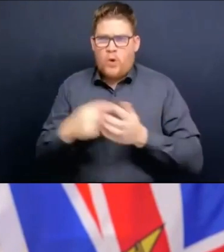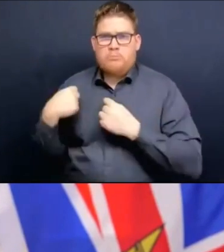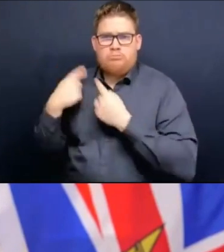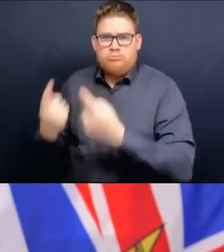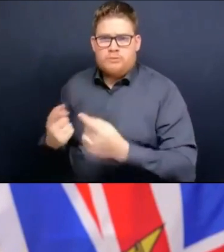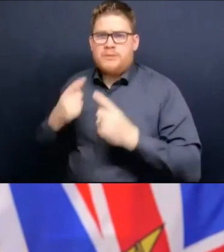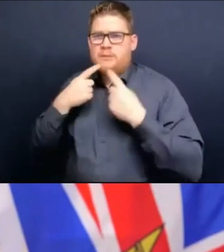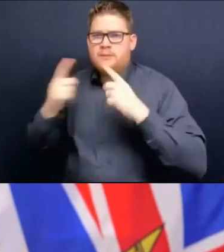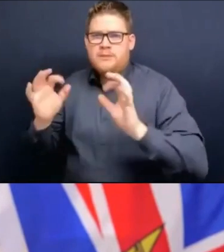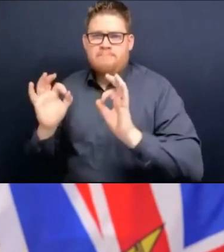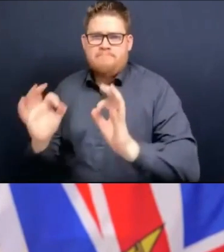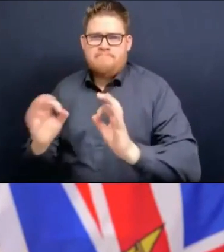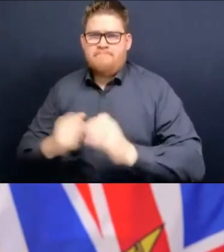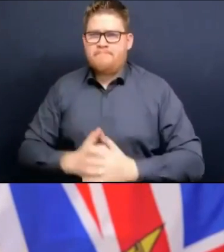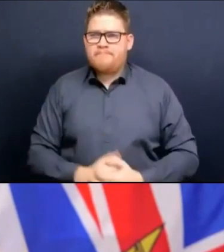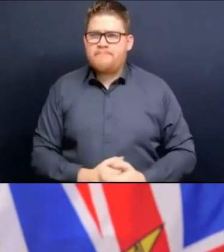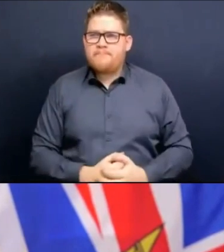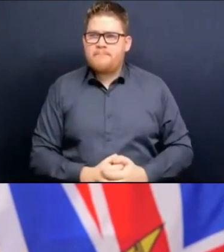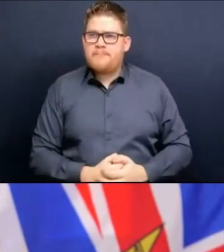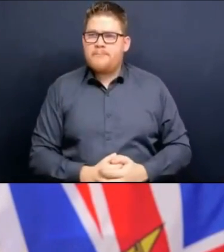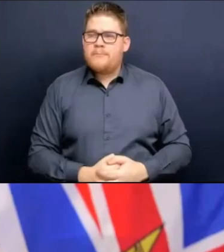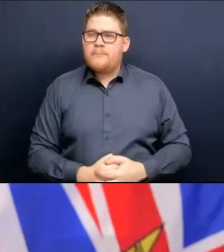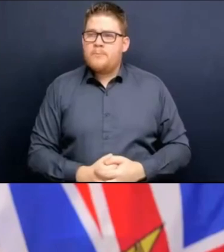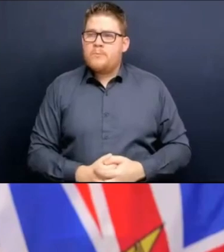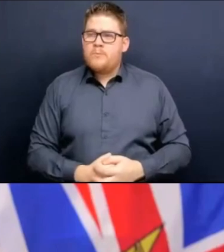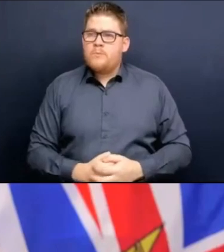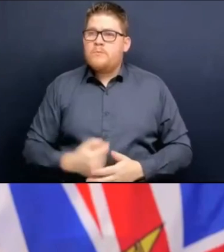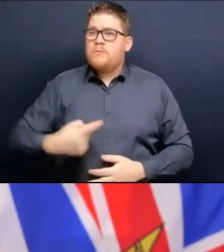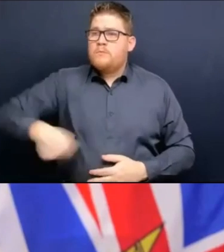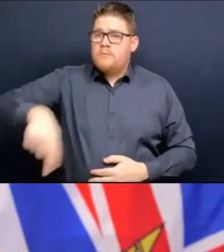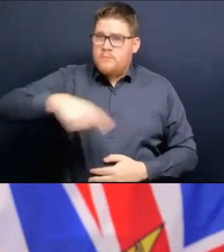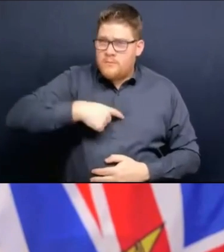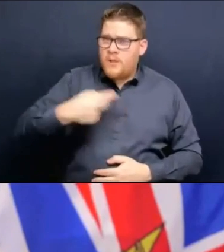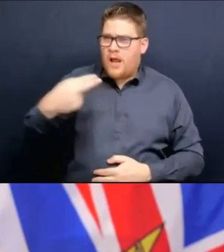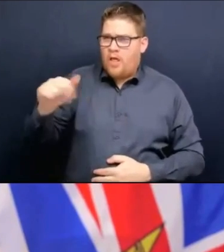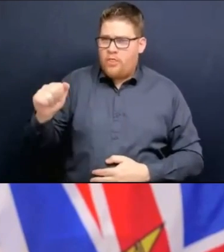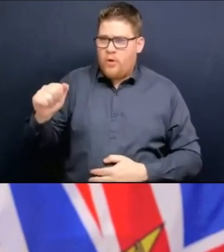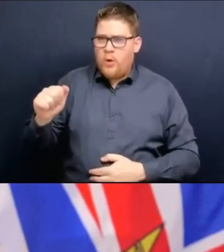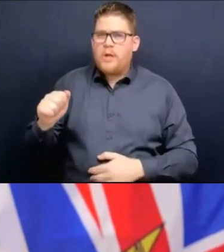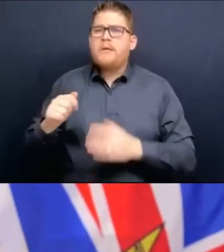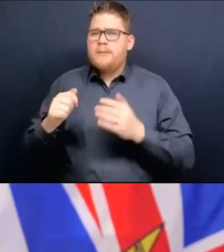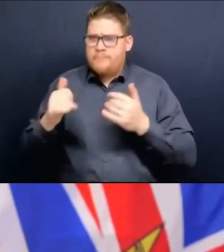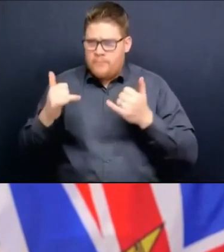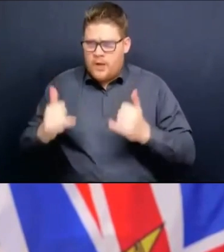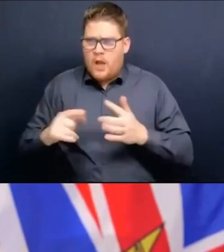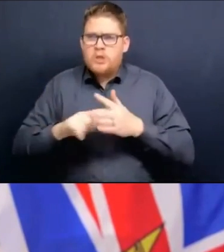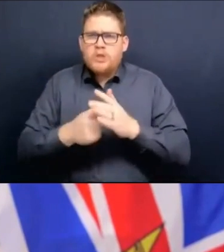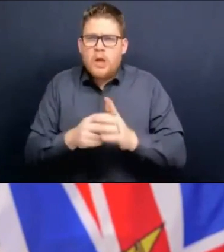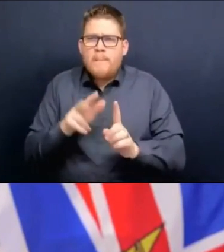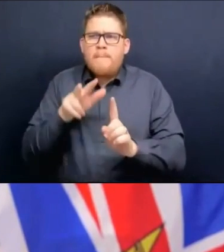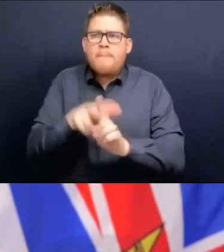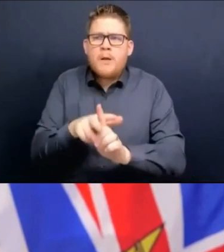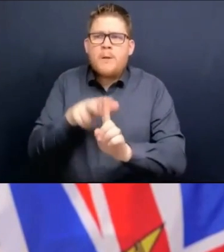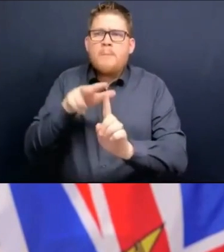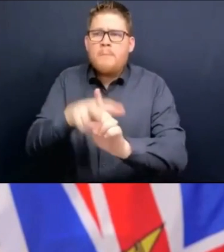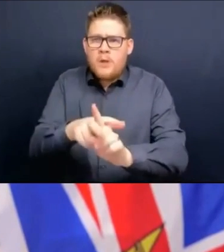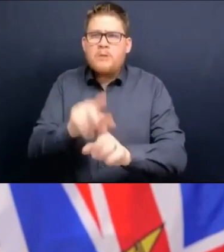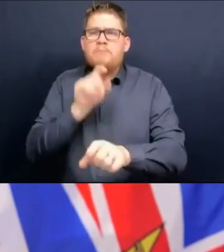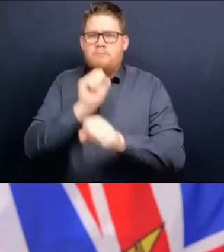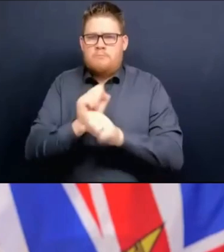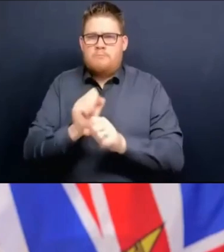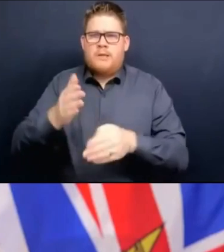efforts, where it's safe to do so, health authorities have been able to start again booking and completing surgeries that were postponed.